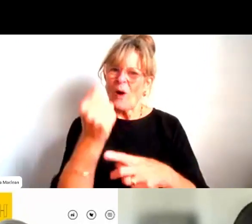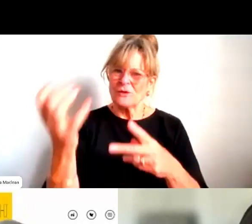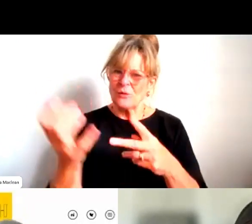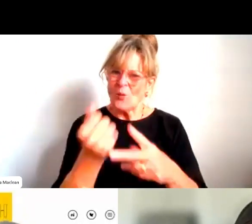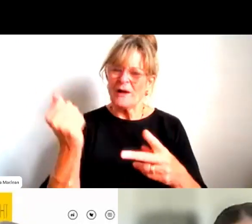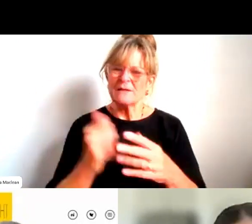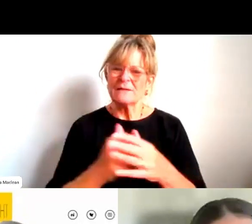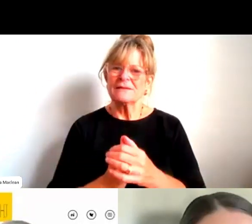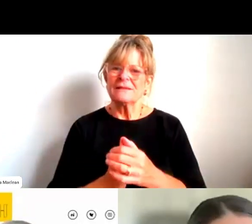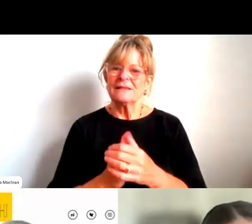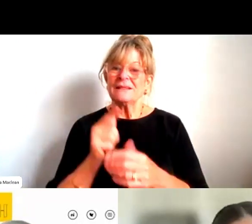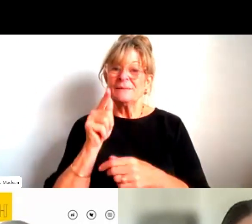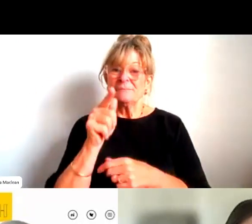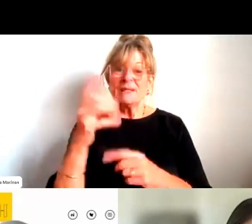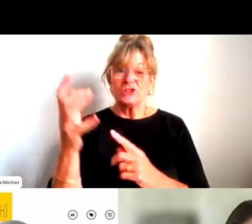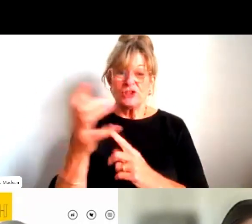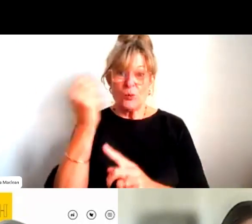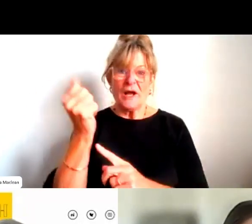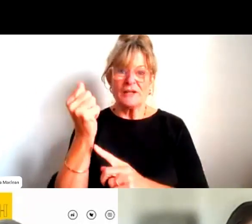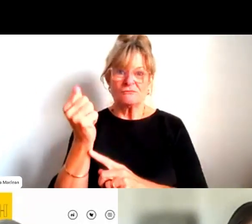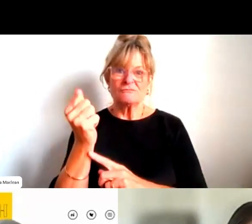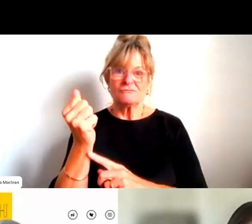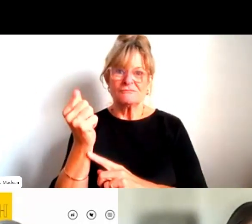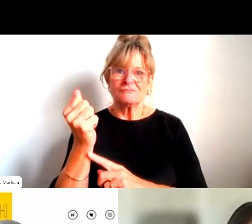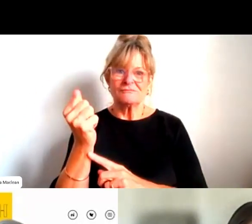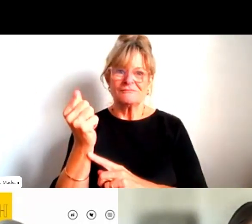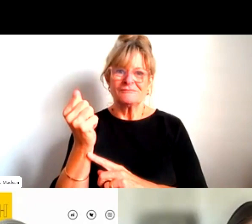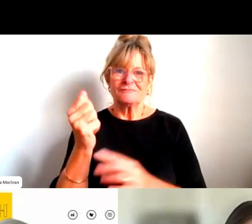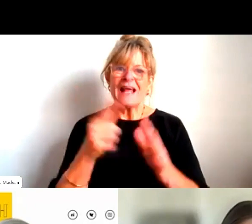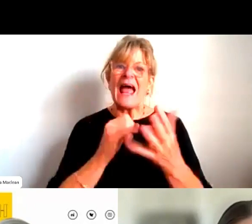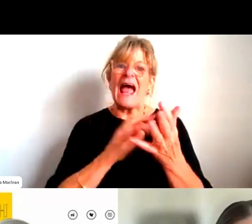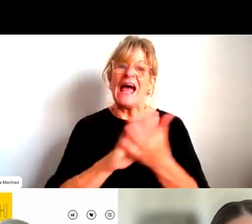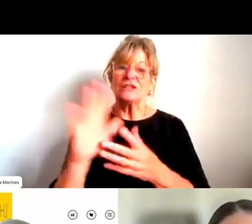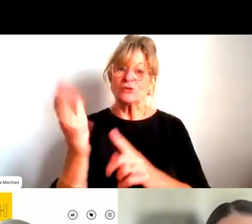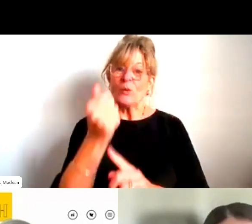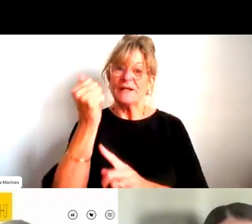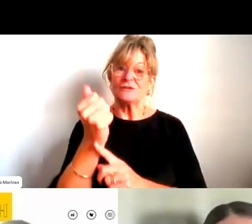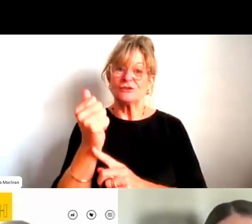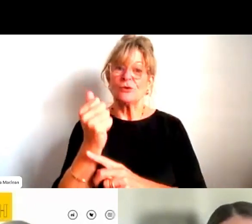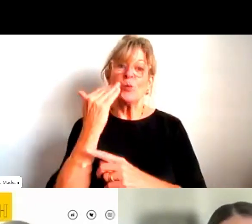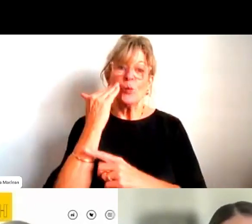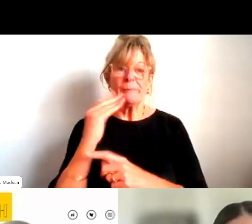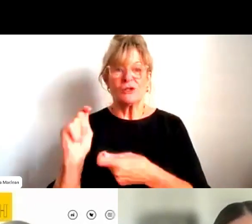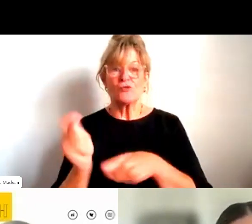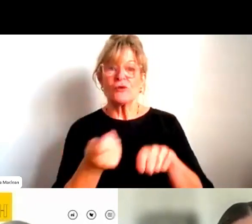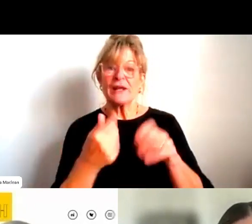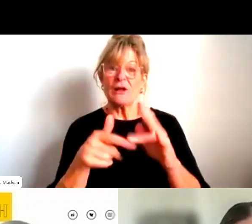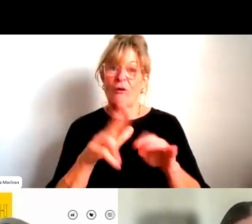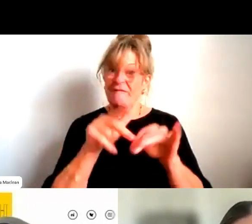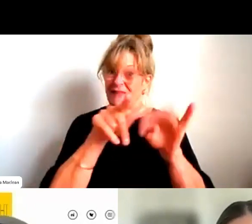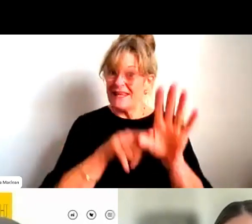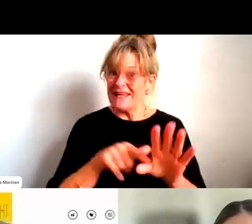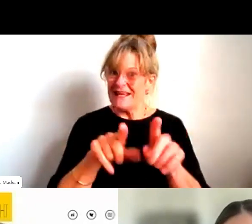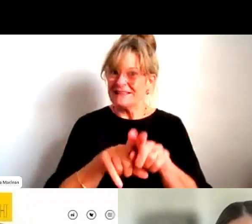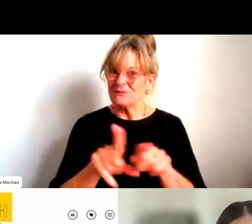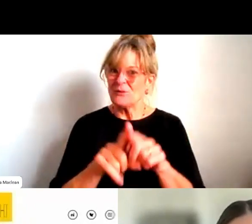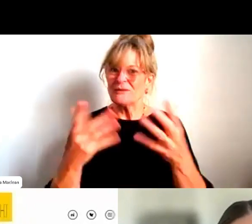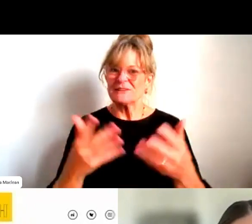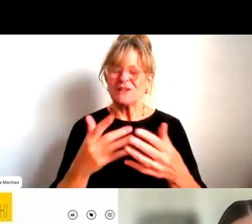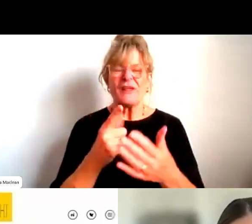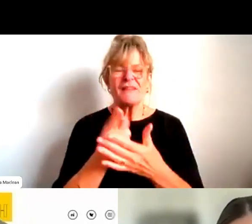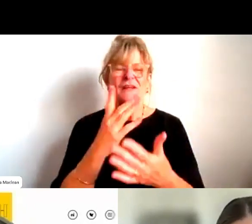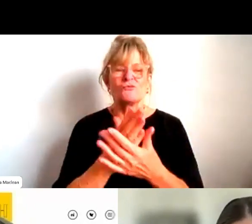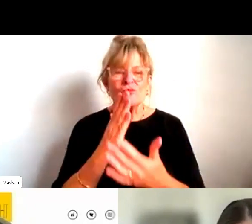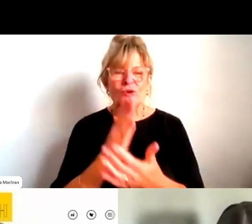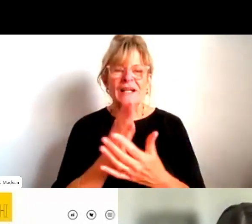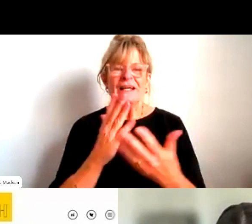also won Cricketer of the Year from the ICC, from the women's side as well. So beautiful. And that speaks, and I mean, that really, you know,